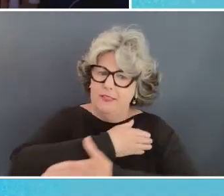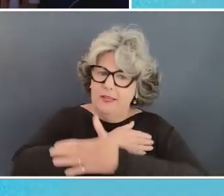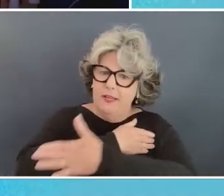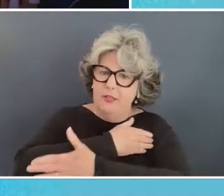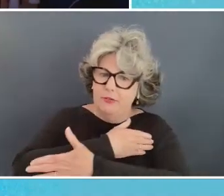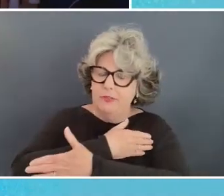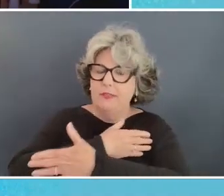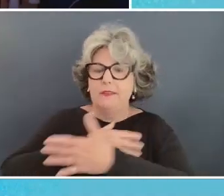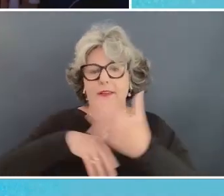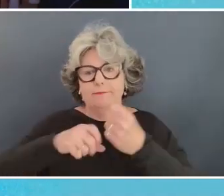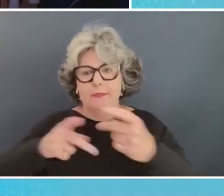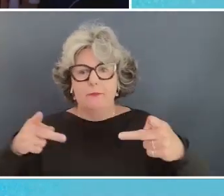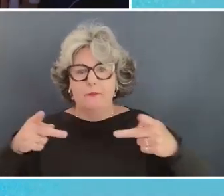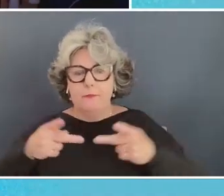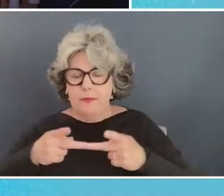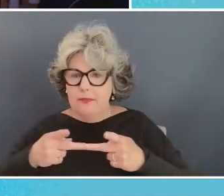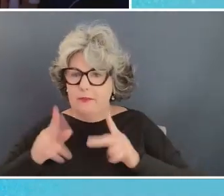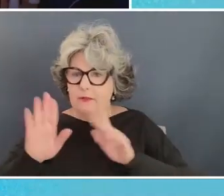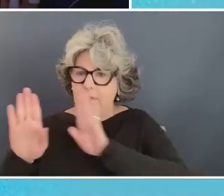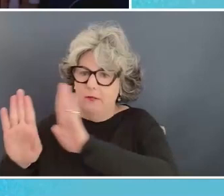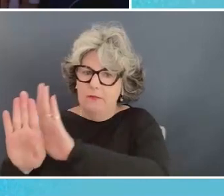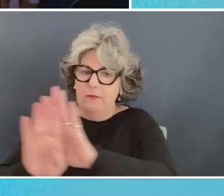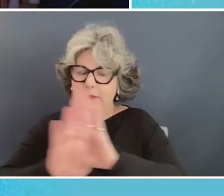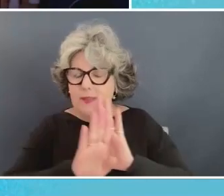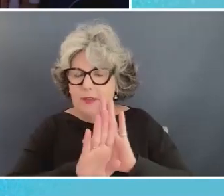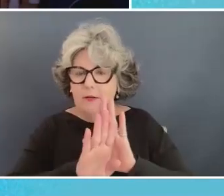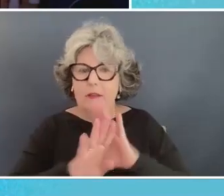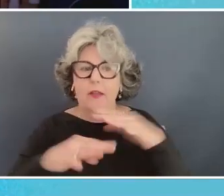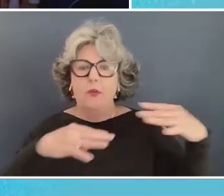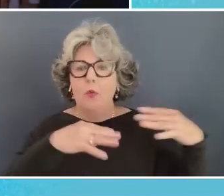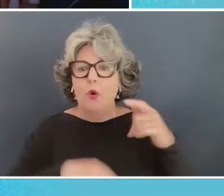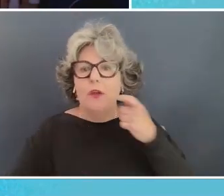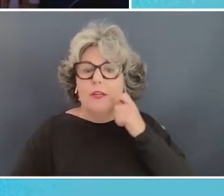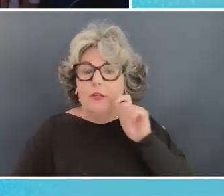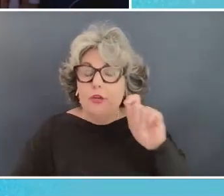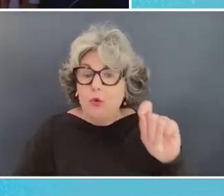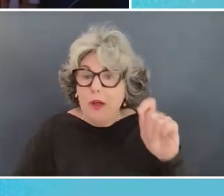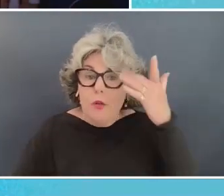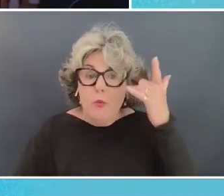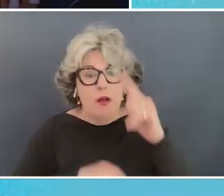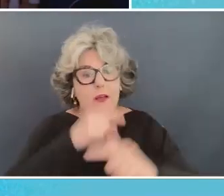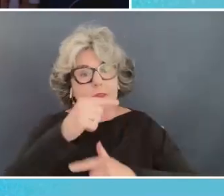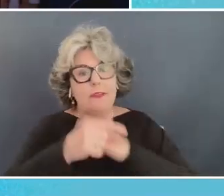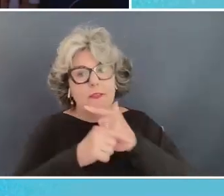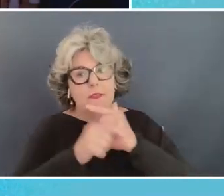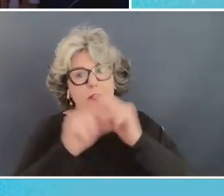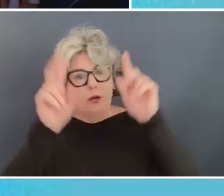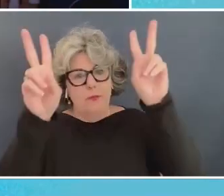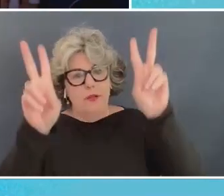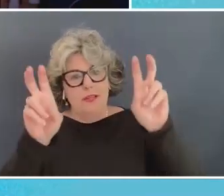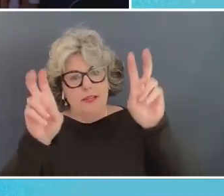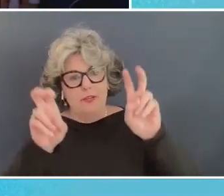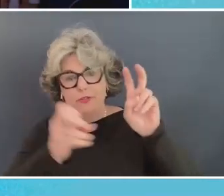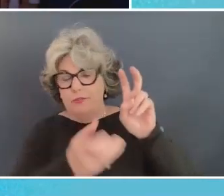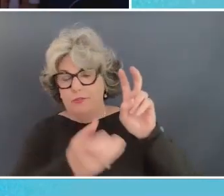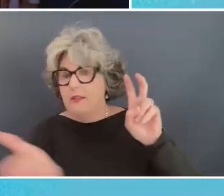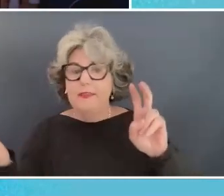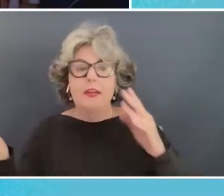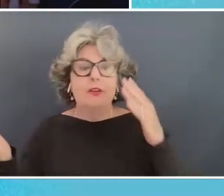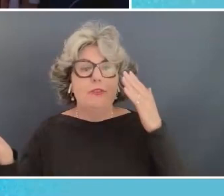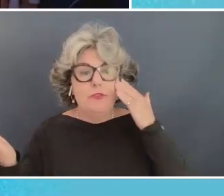own position on the war in ukraine and why because these global issues which all of you know are